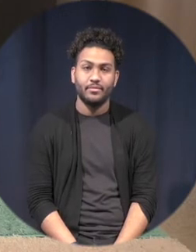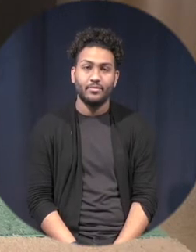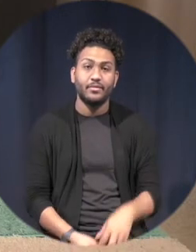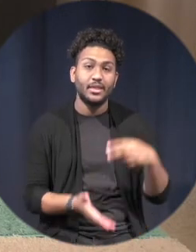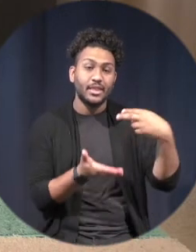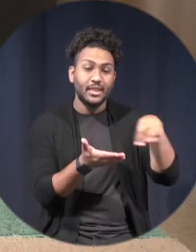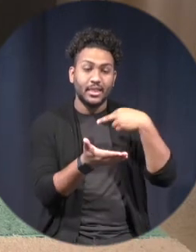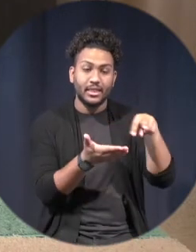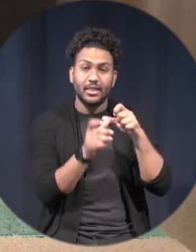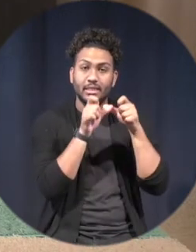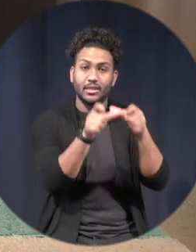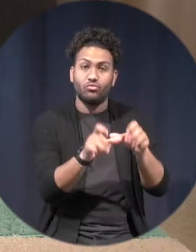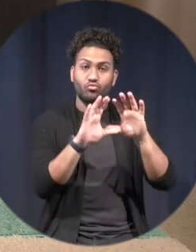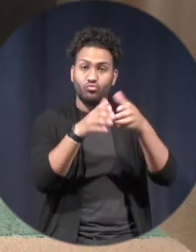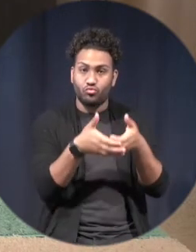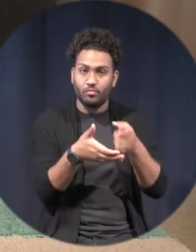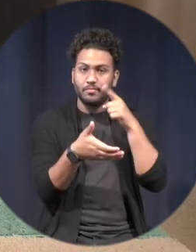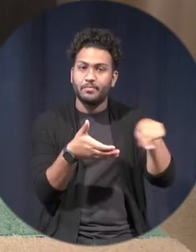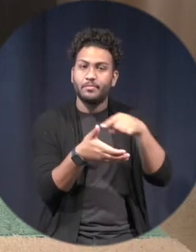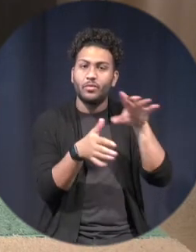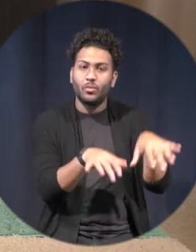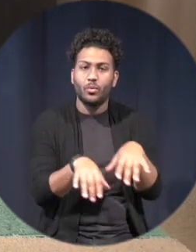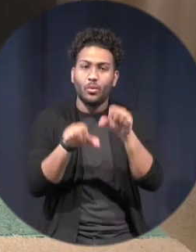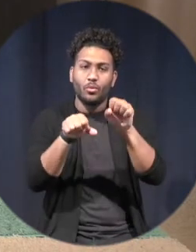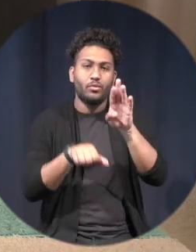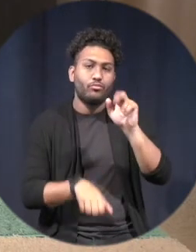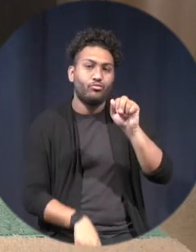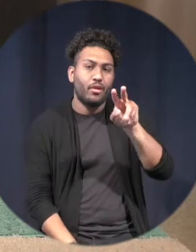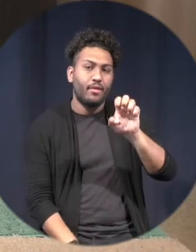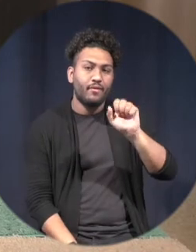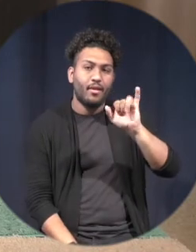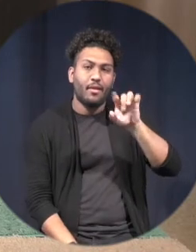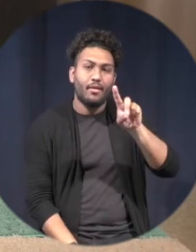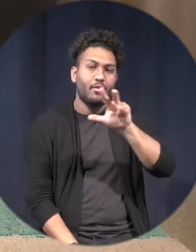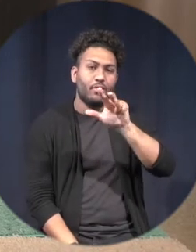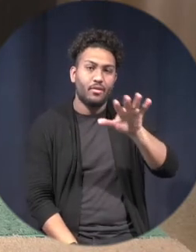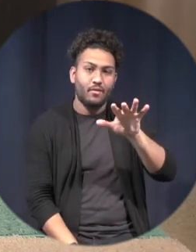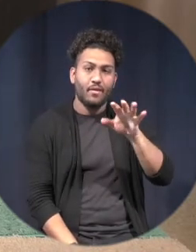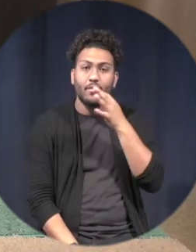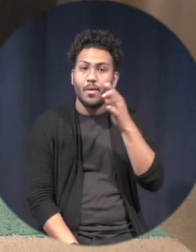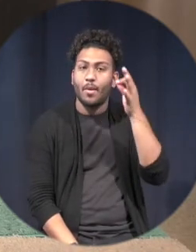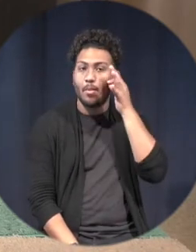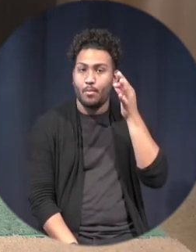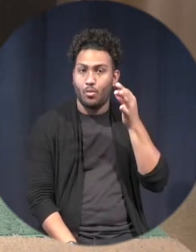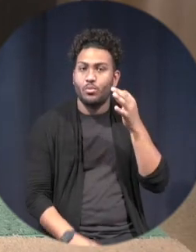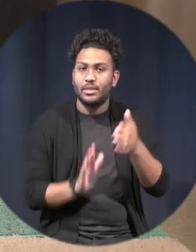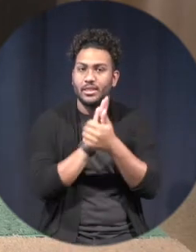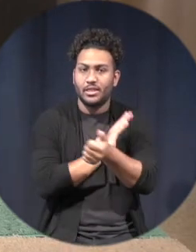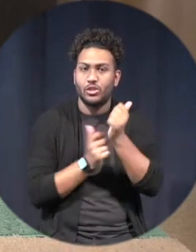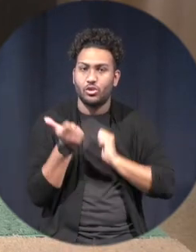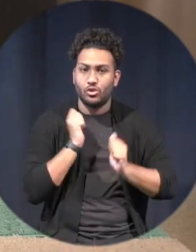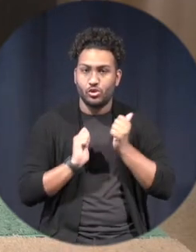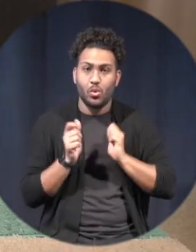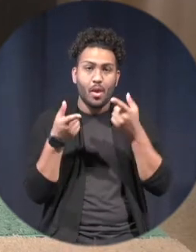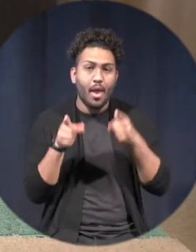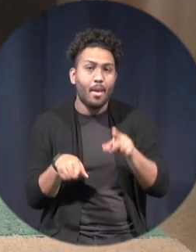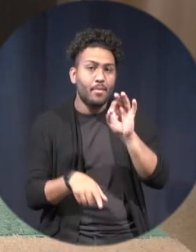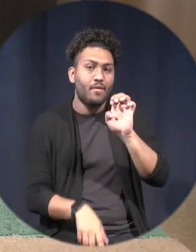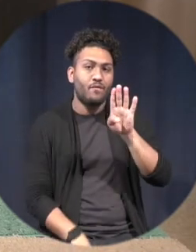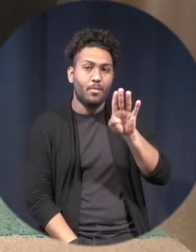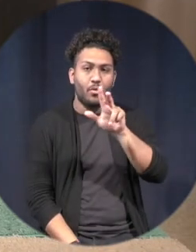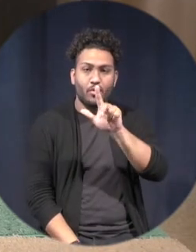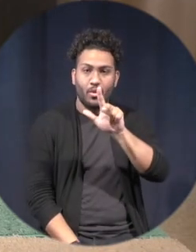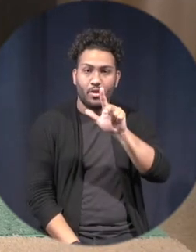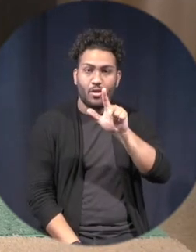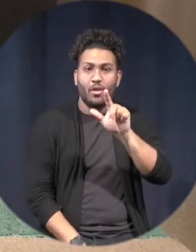Dance Marathon Club will be hosting Brave Aid 35, Boone's annual talent show, on February 23rd at 6.30 p.m.